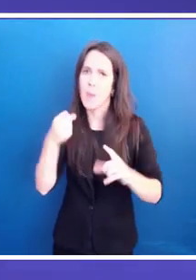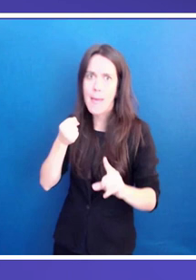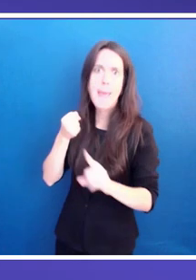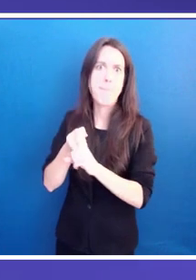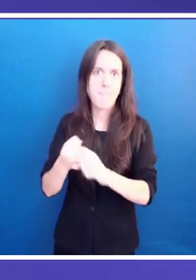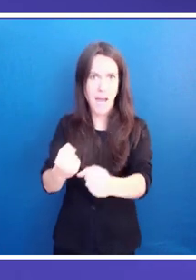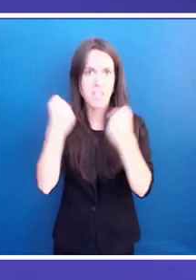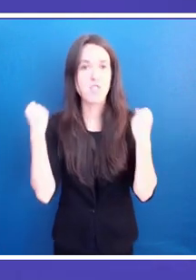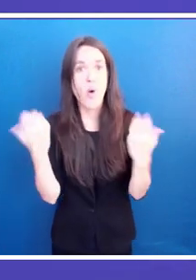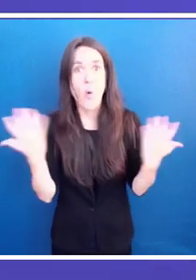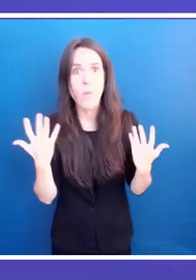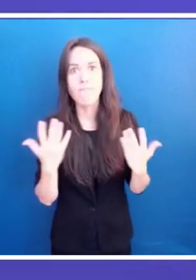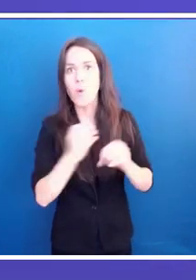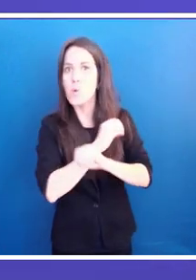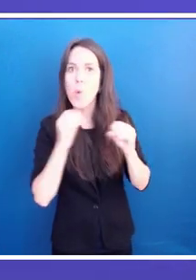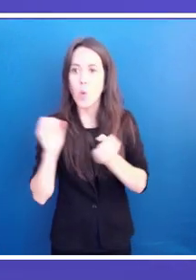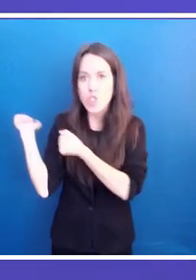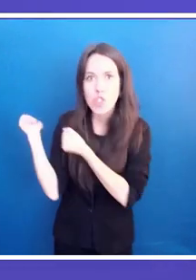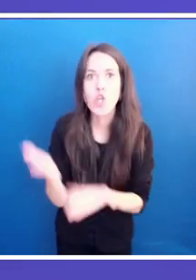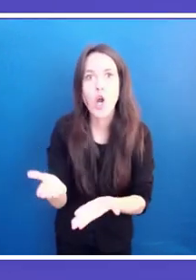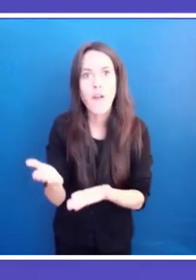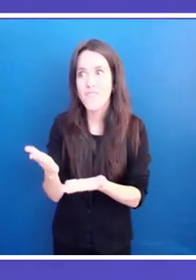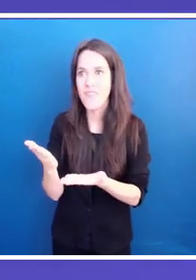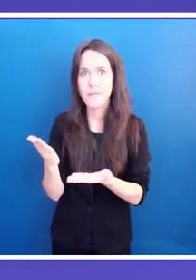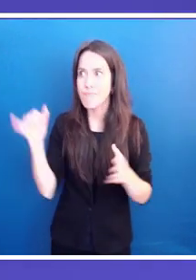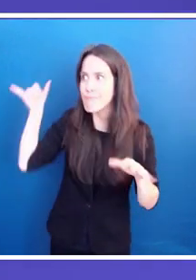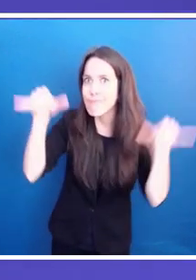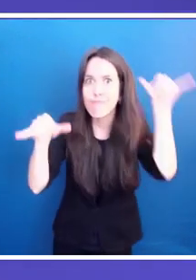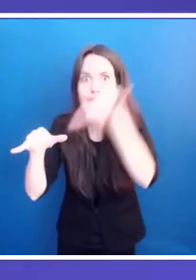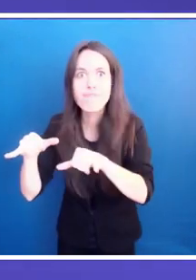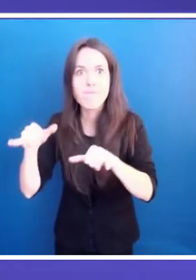of medical services as well as limited social protection measures.